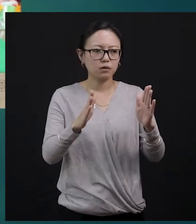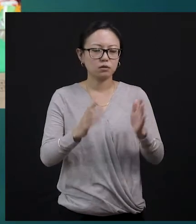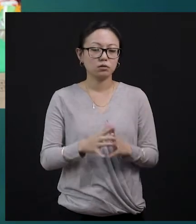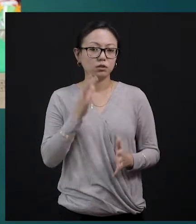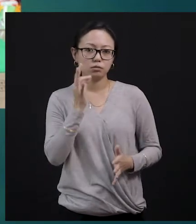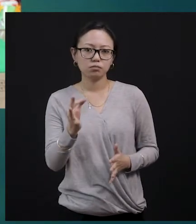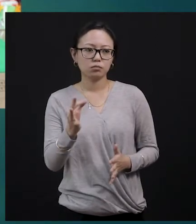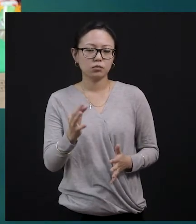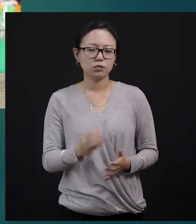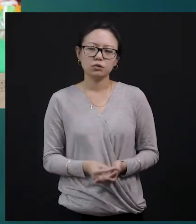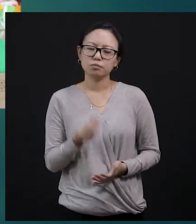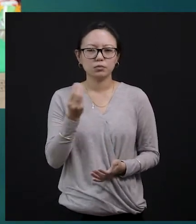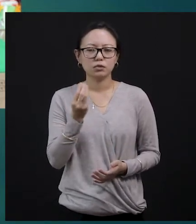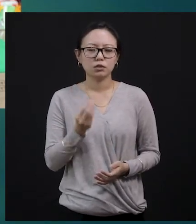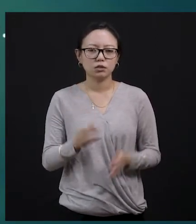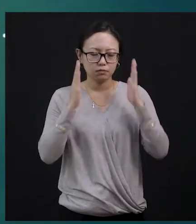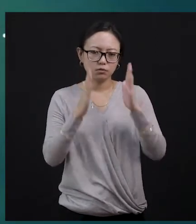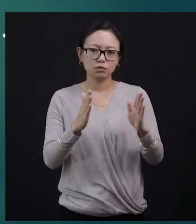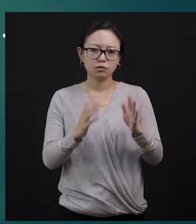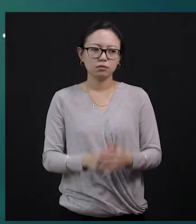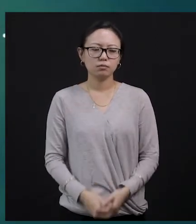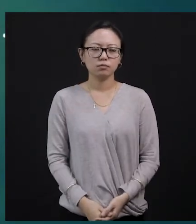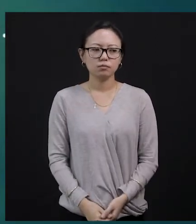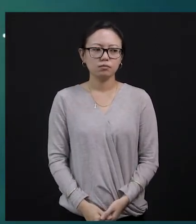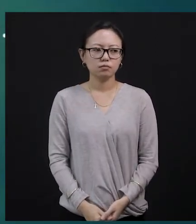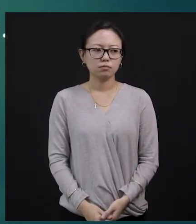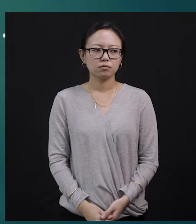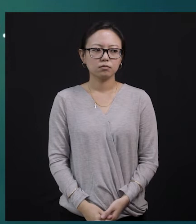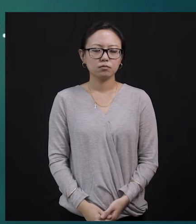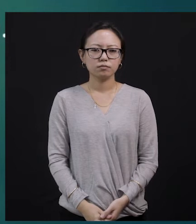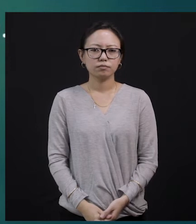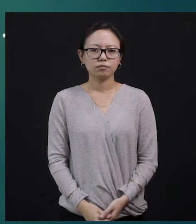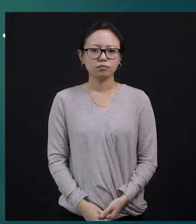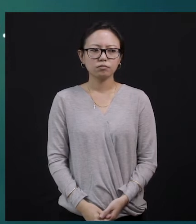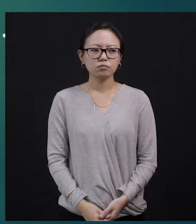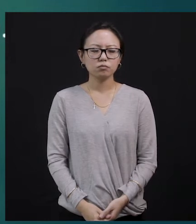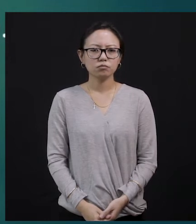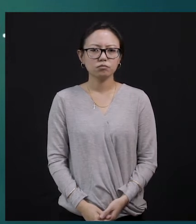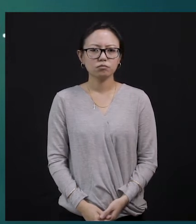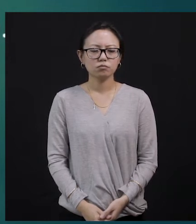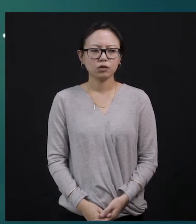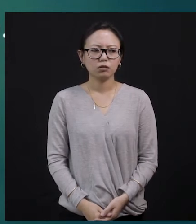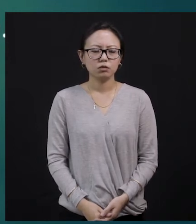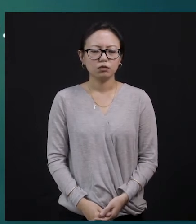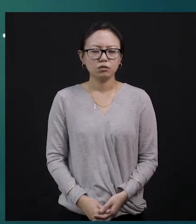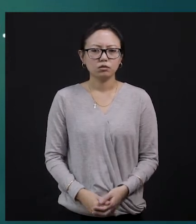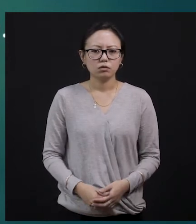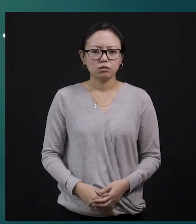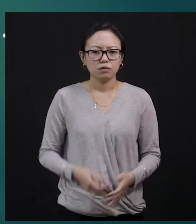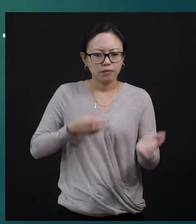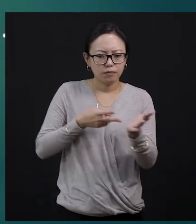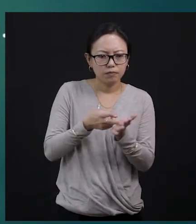full attention. That's what I'm requesting you. Yes, I've told you. It's a scene in a village during Eid, right?